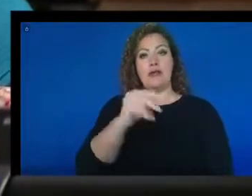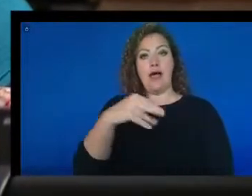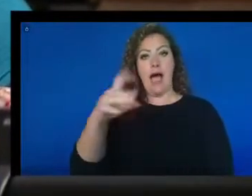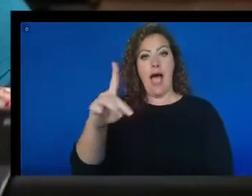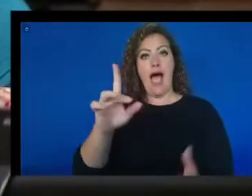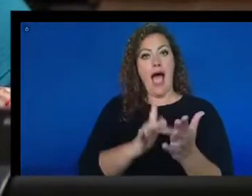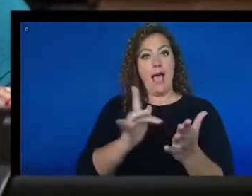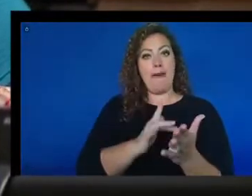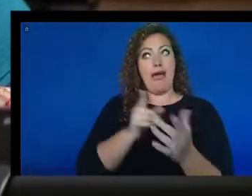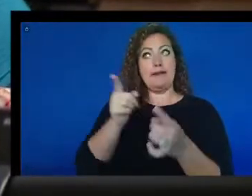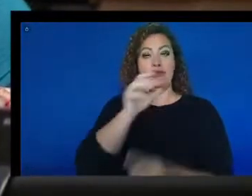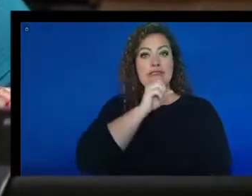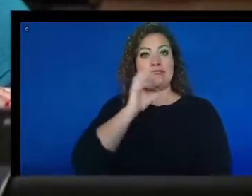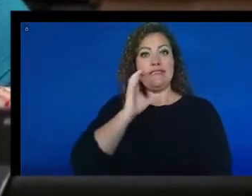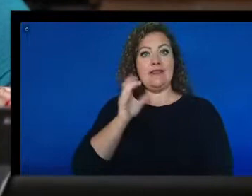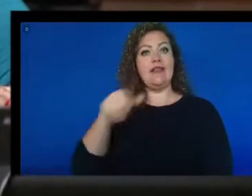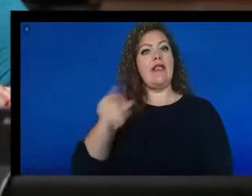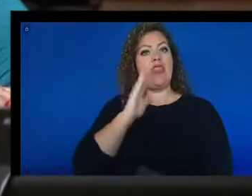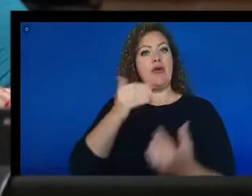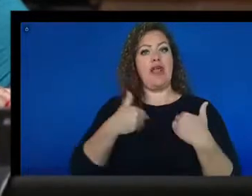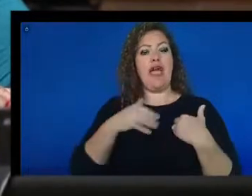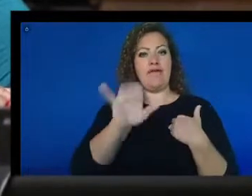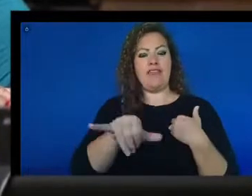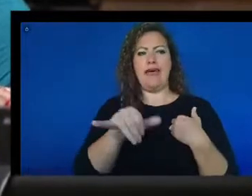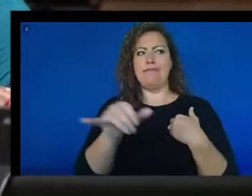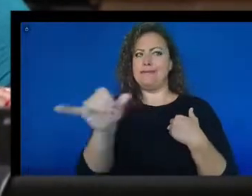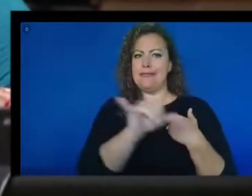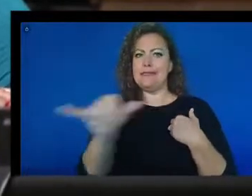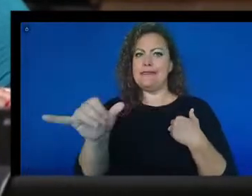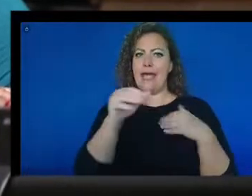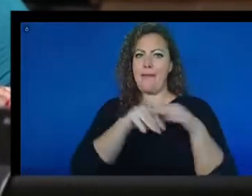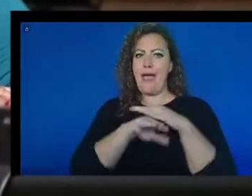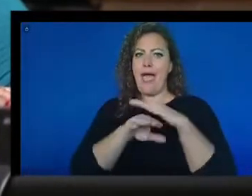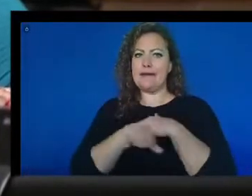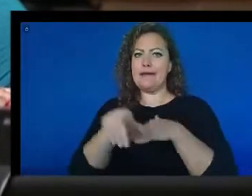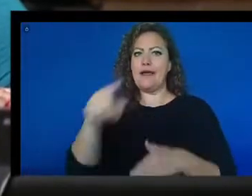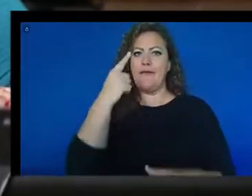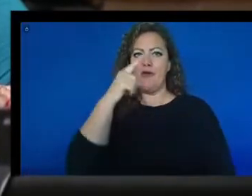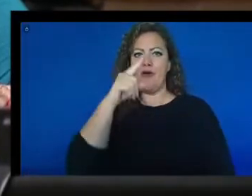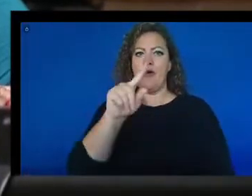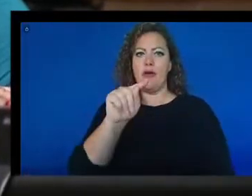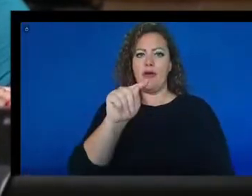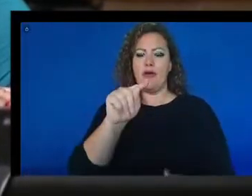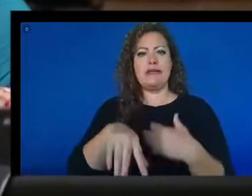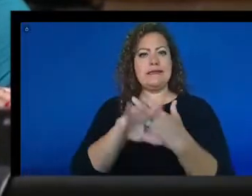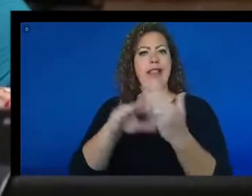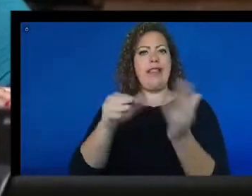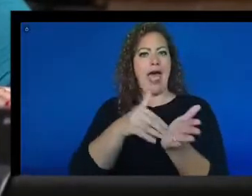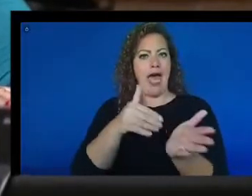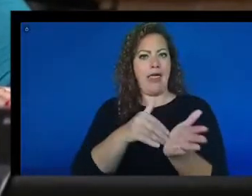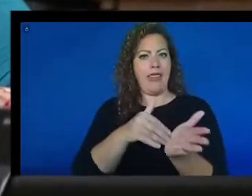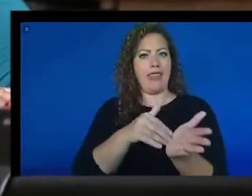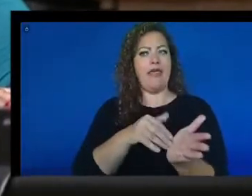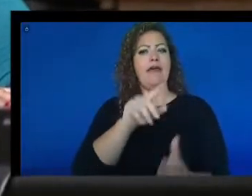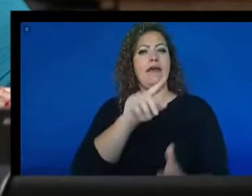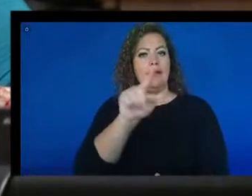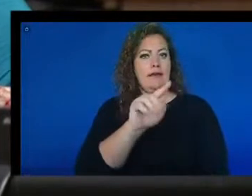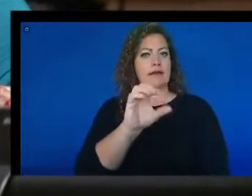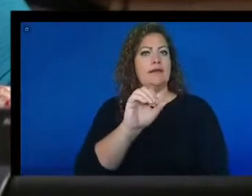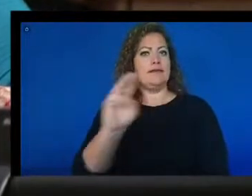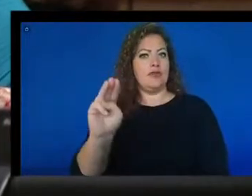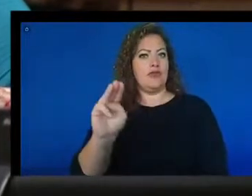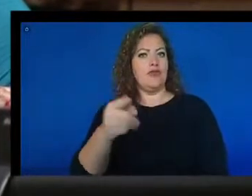so that they could have that same access to telehealth, to Zoom as we had previously heard described,